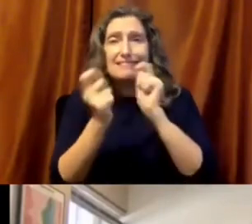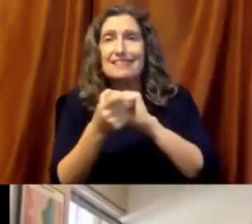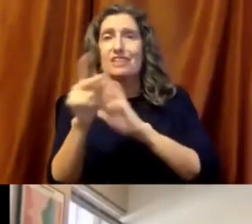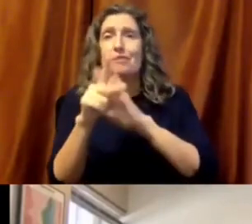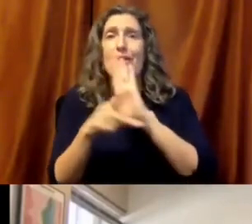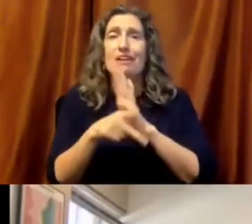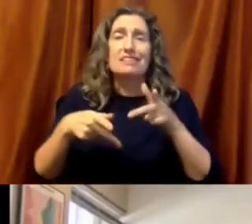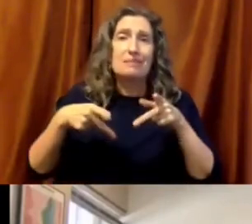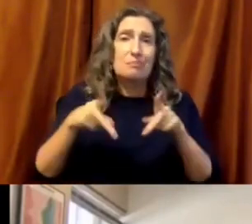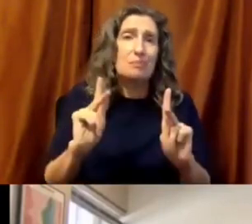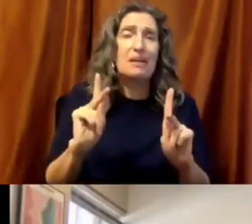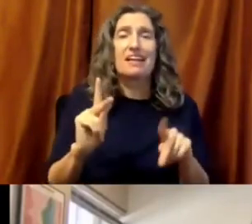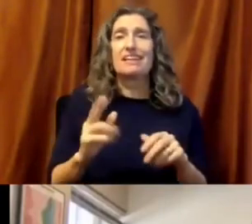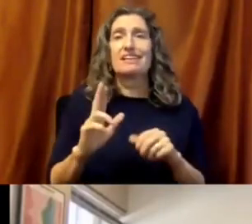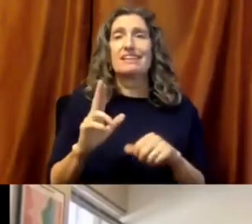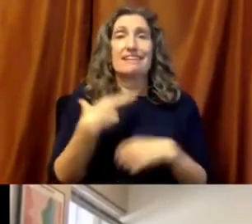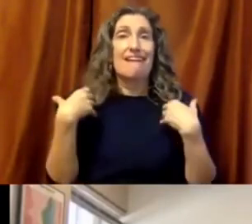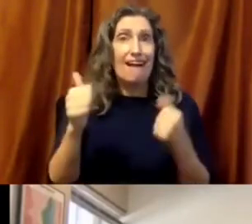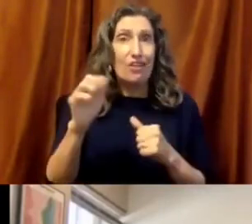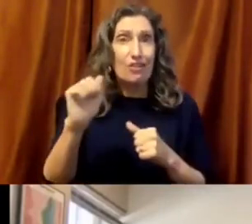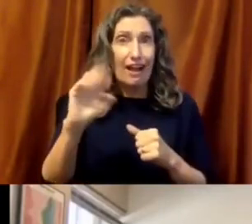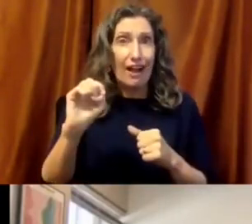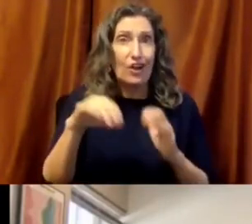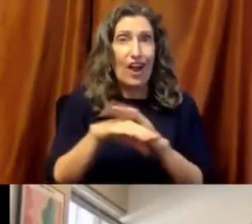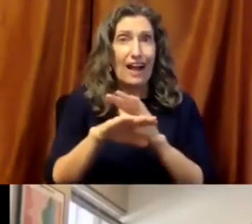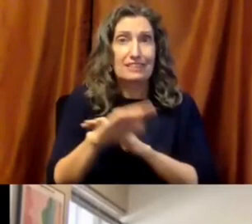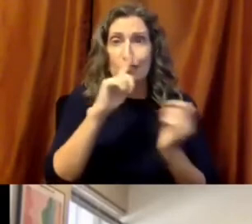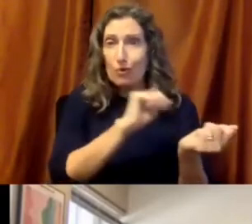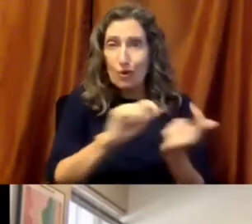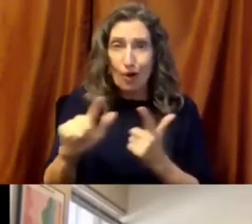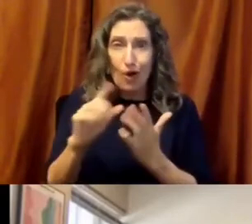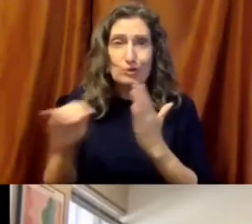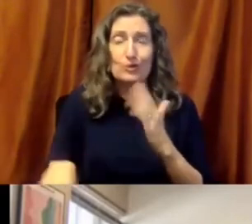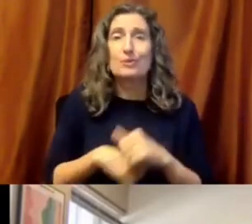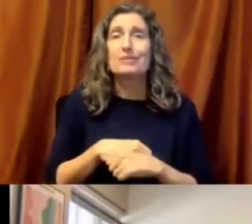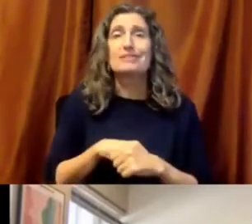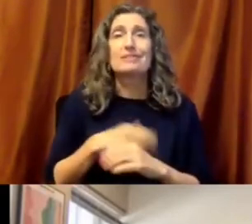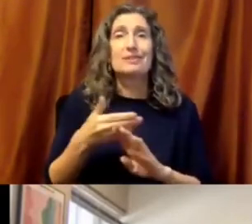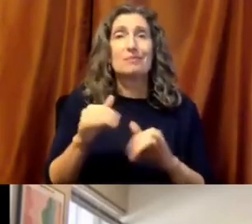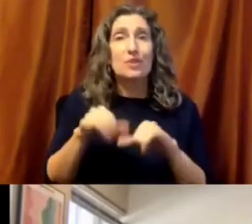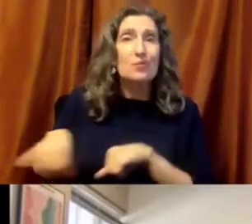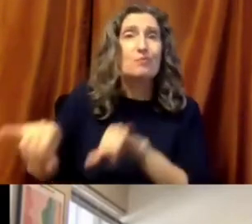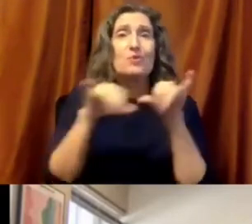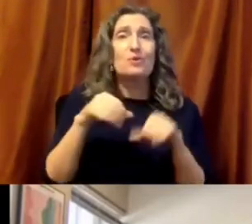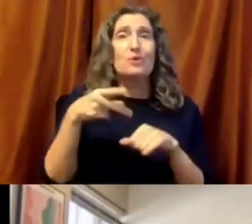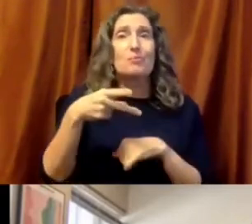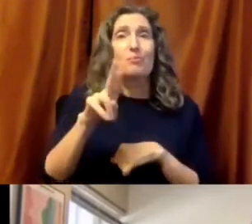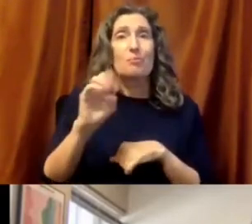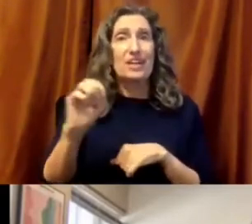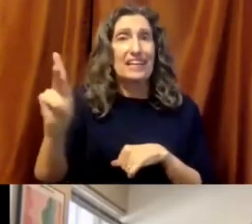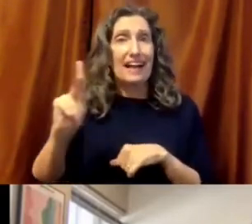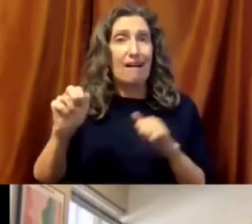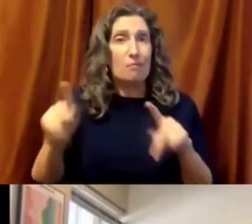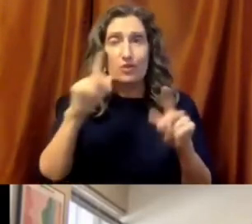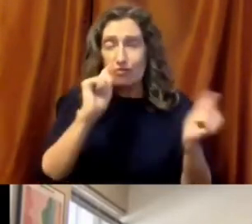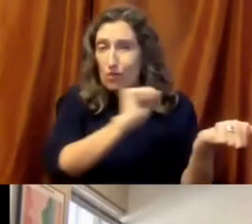care for all, with universal pre-K as part of the Biden agenda, with changes in school funding